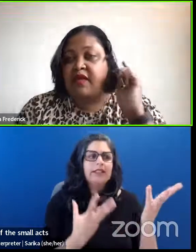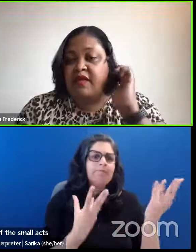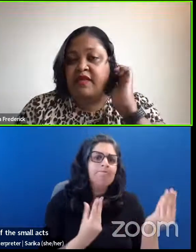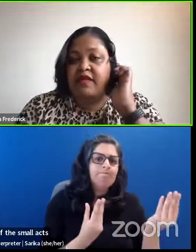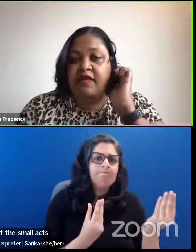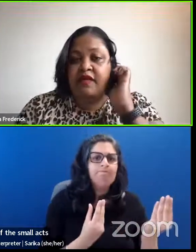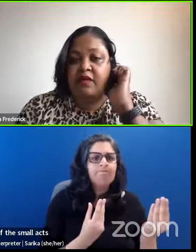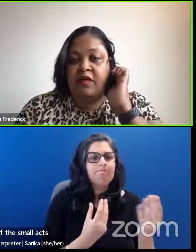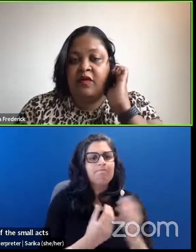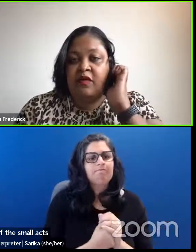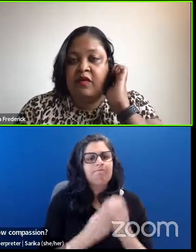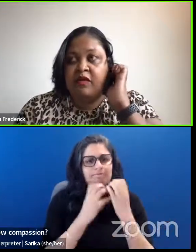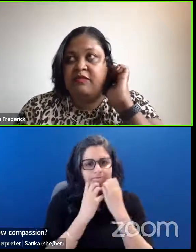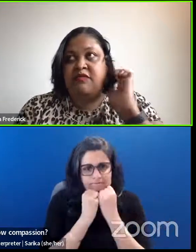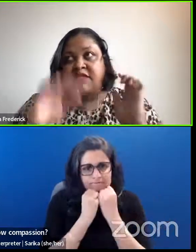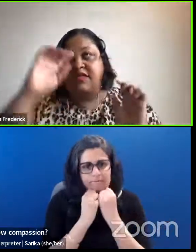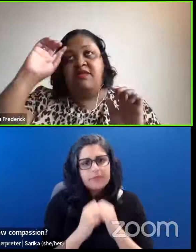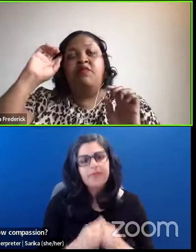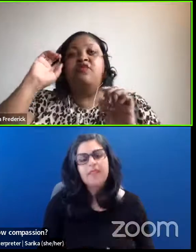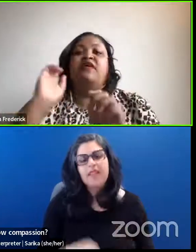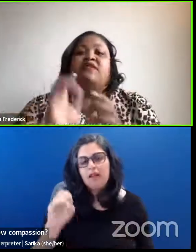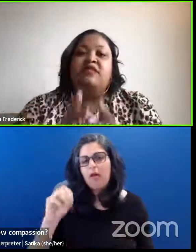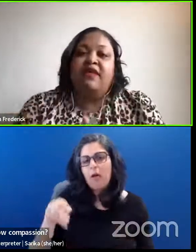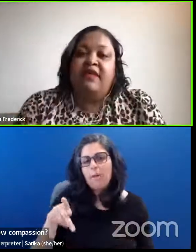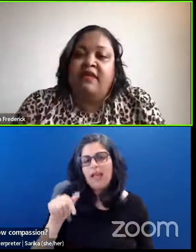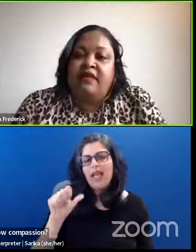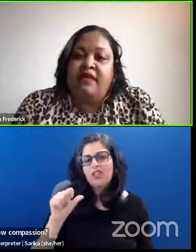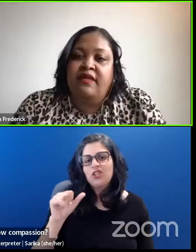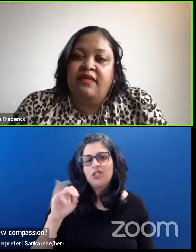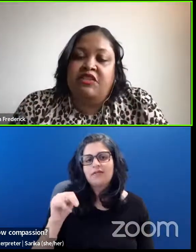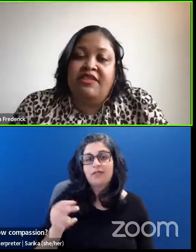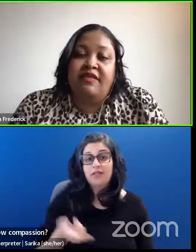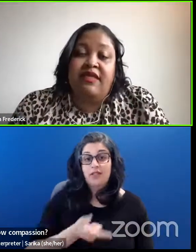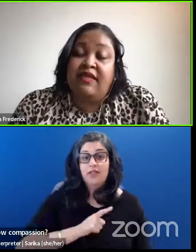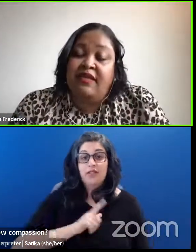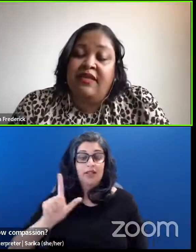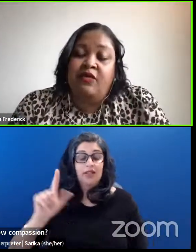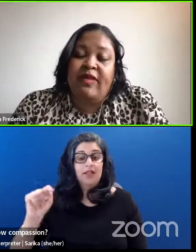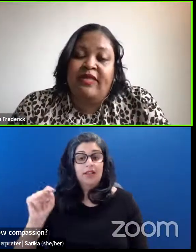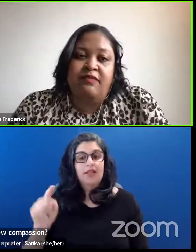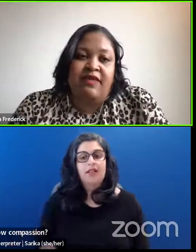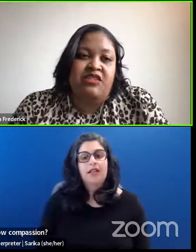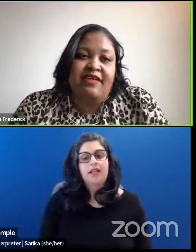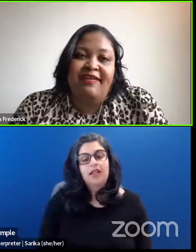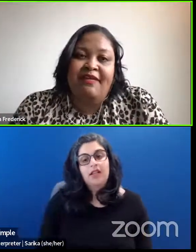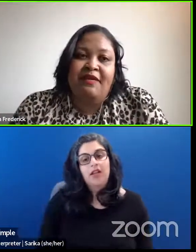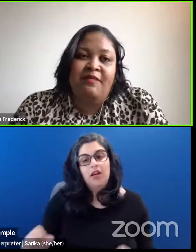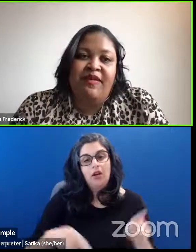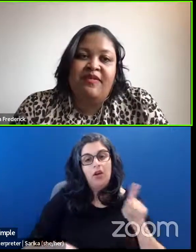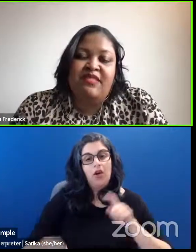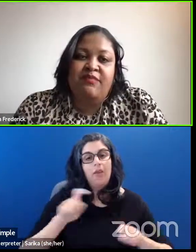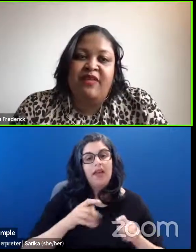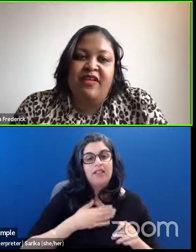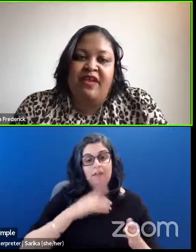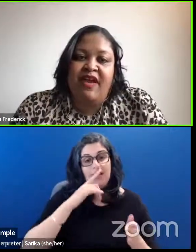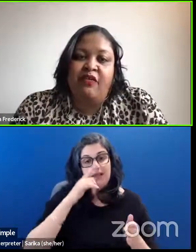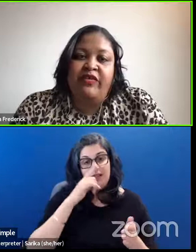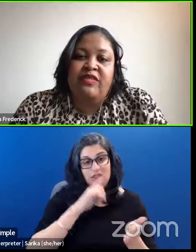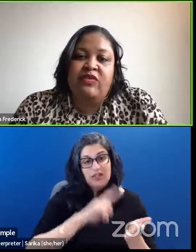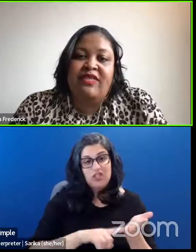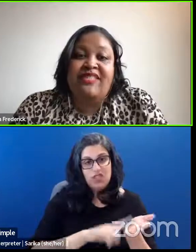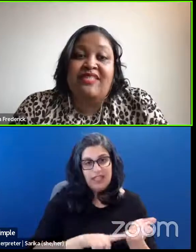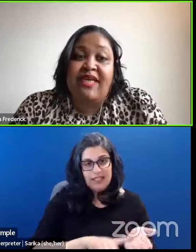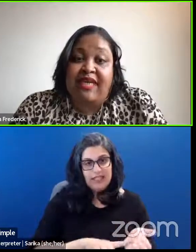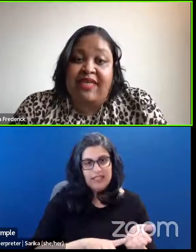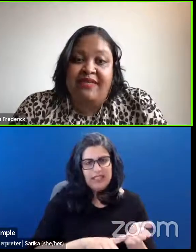Yeah. I think, you know, simple things like check, again, I go back to my check-in piece, but how